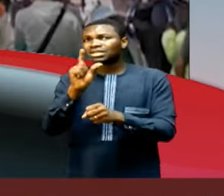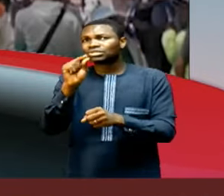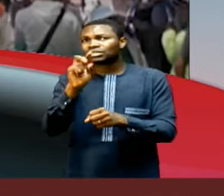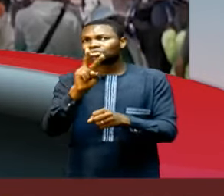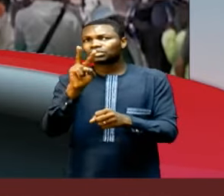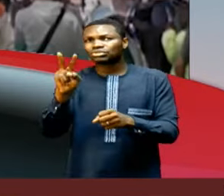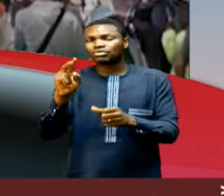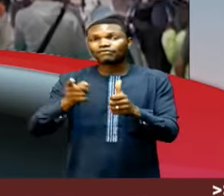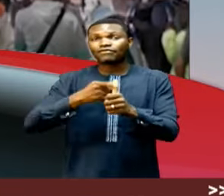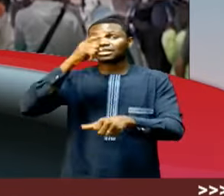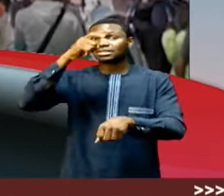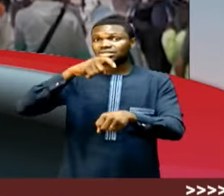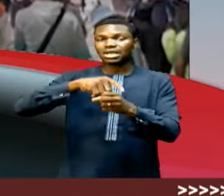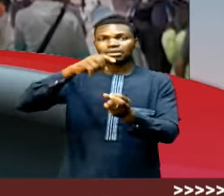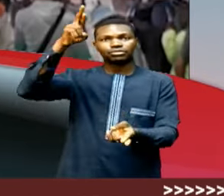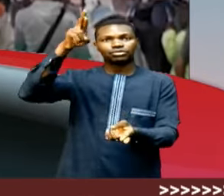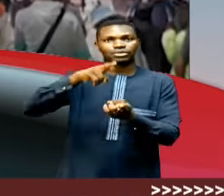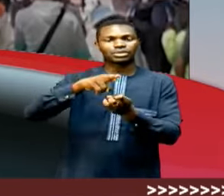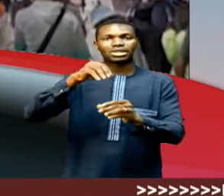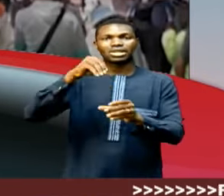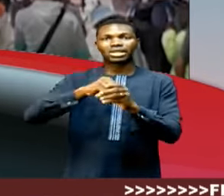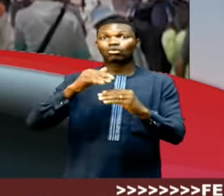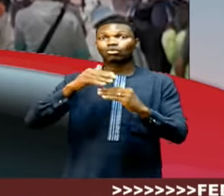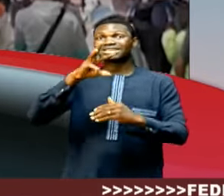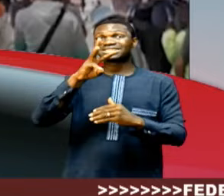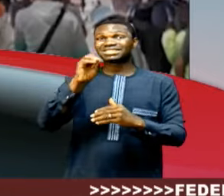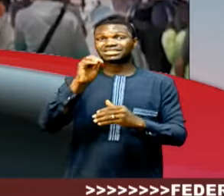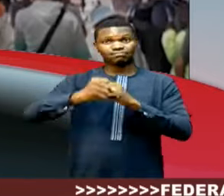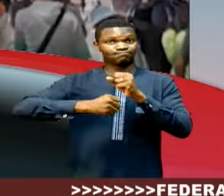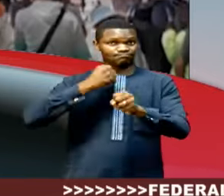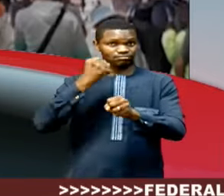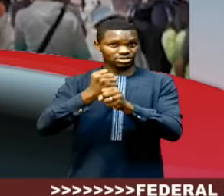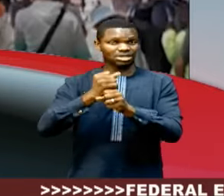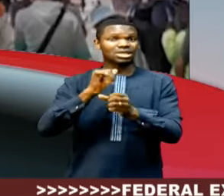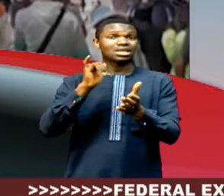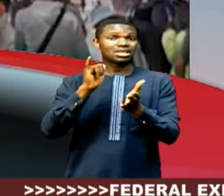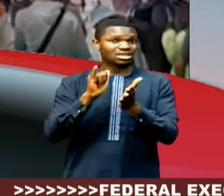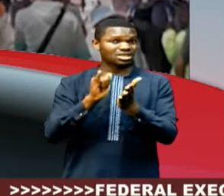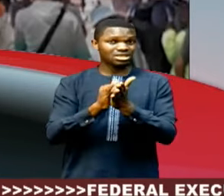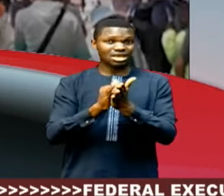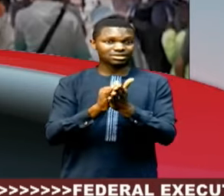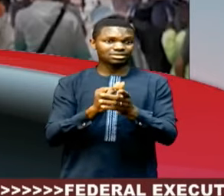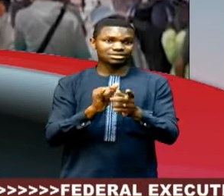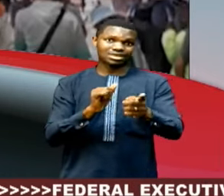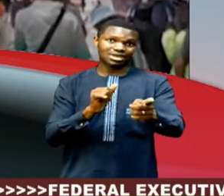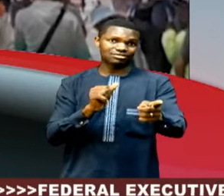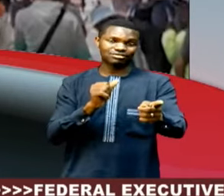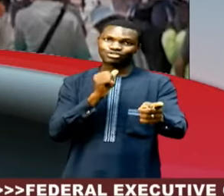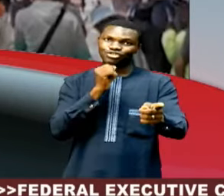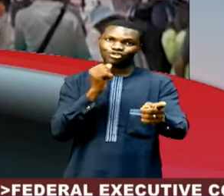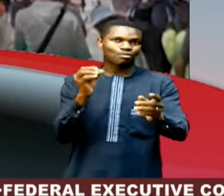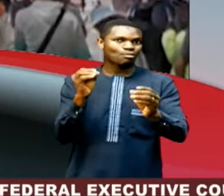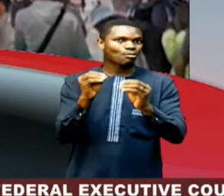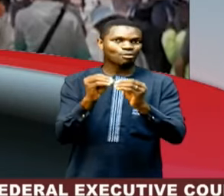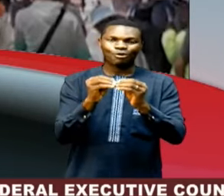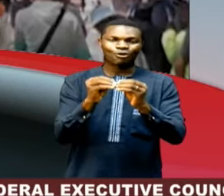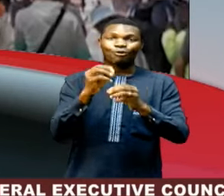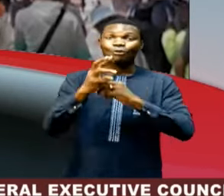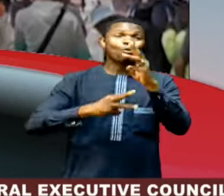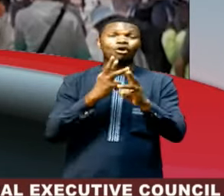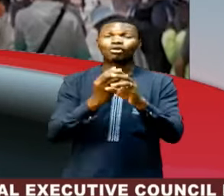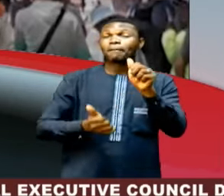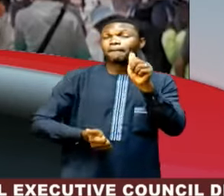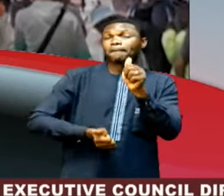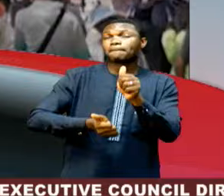the first time in six decades, losing its tag of the world's largest populated nation. Here is Charles Alva